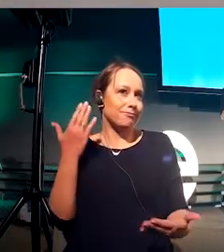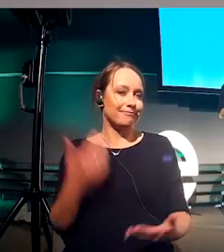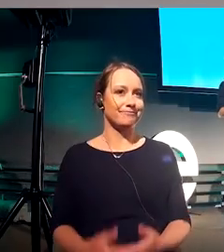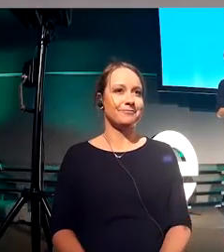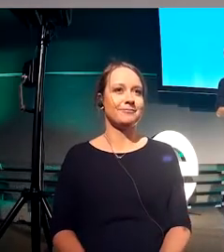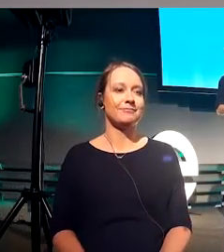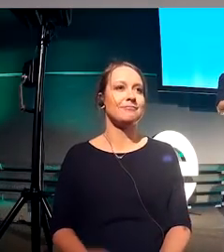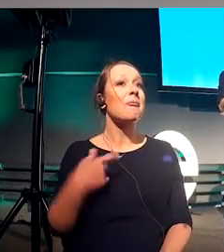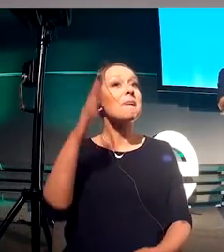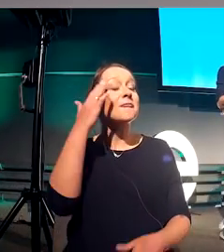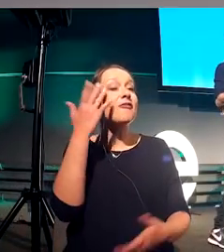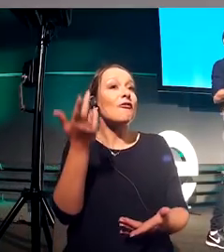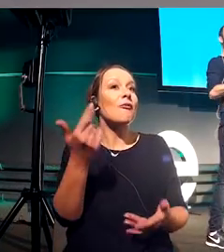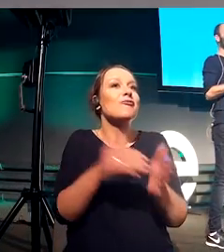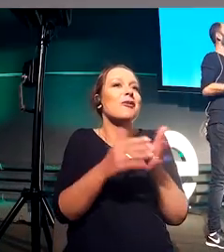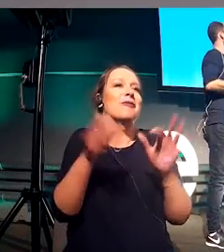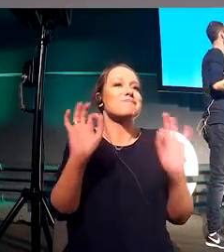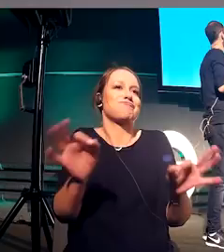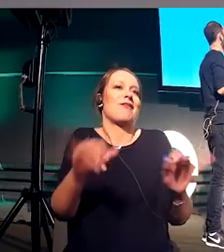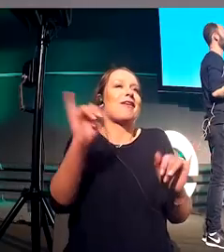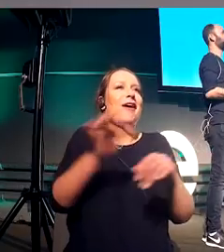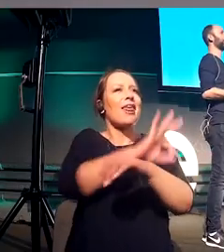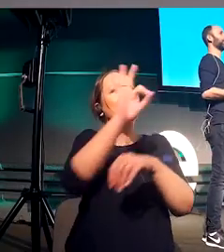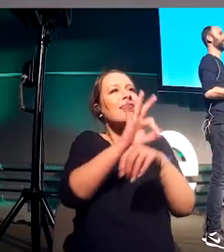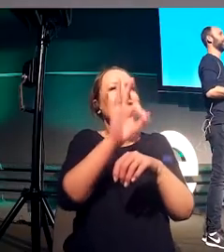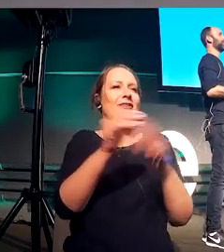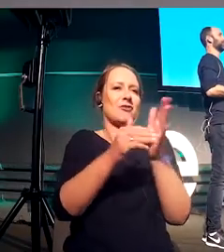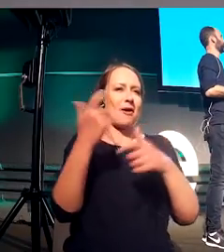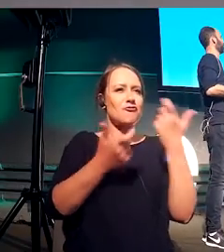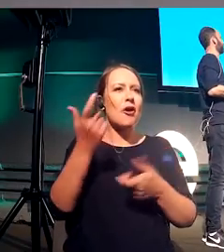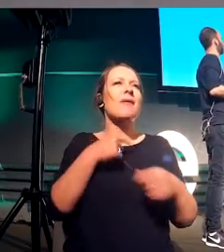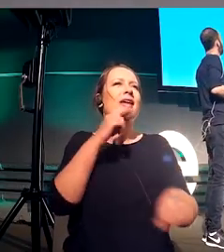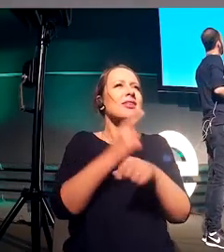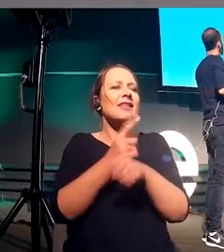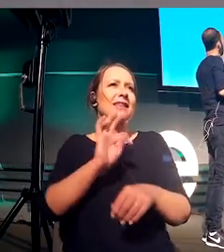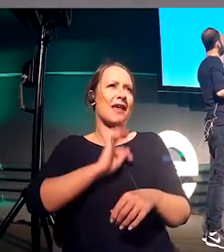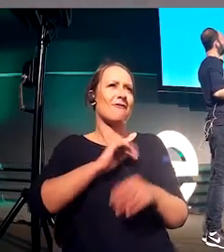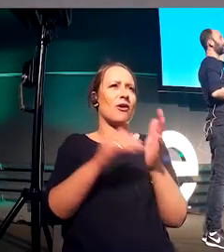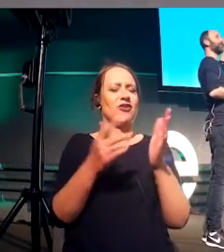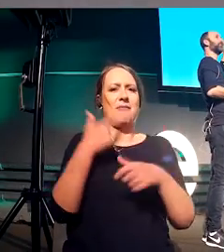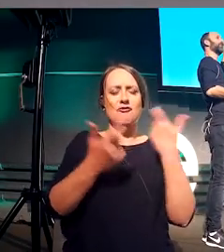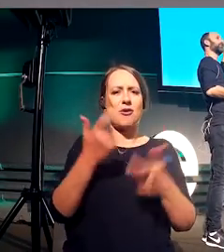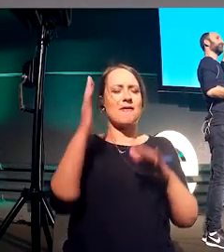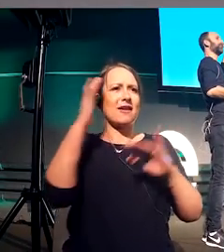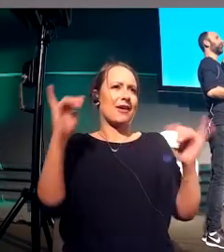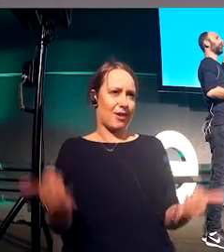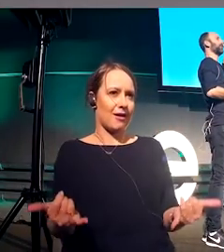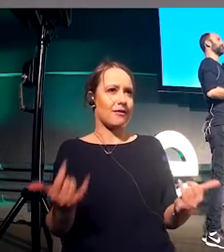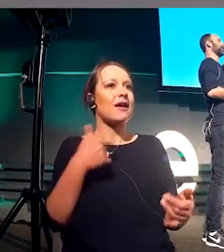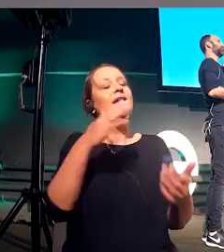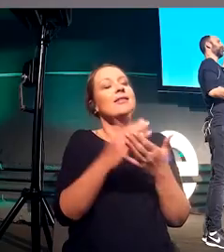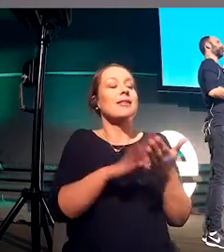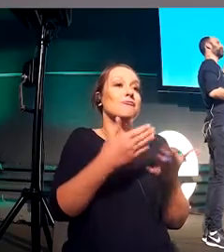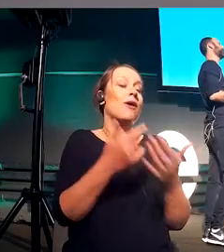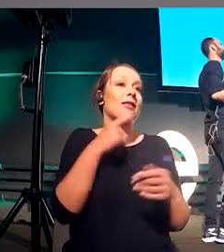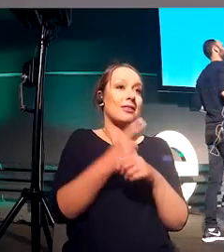this design. We know that we need to make a lot of decisions on these pixels. So for instance, we decided that we want to have a photo at